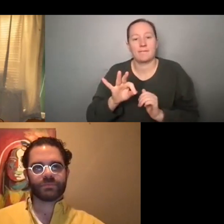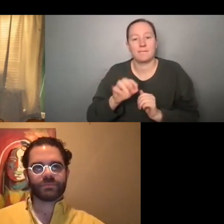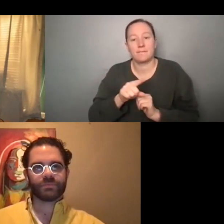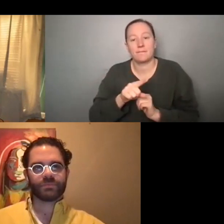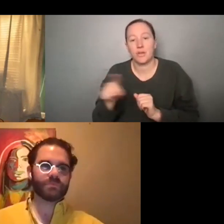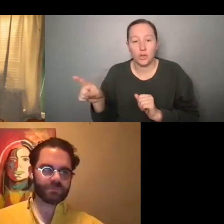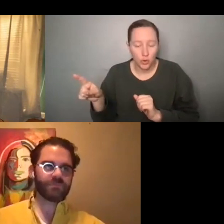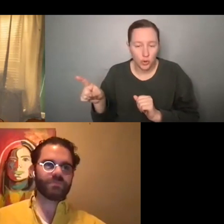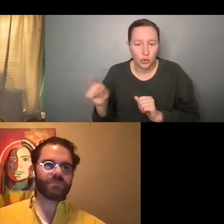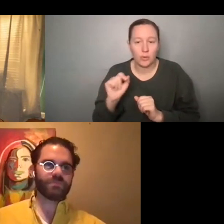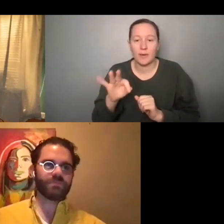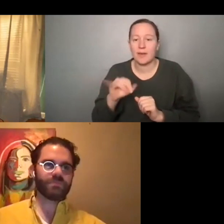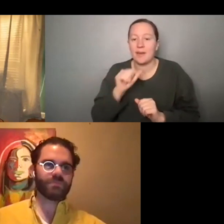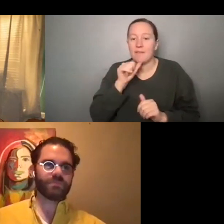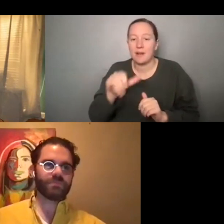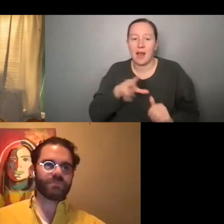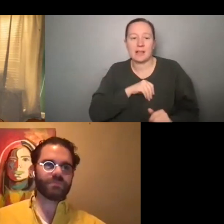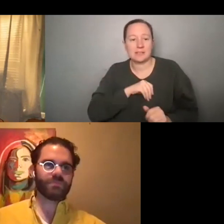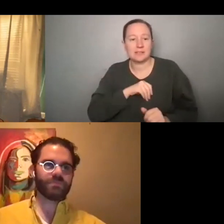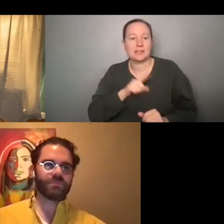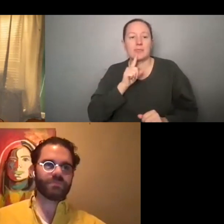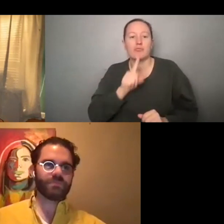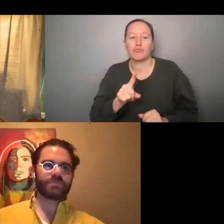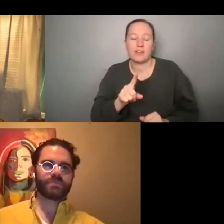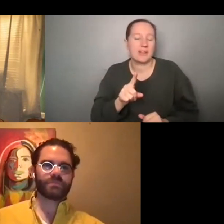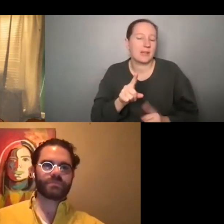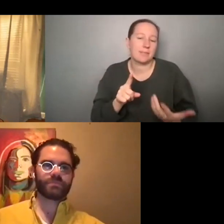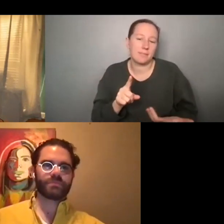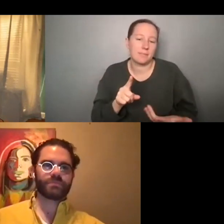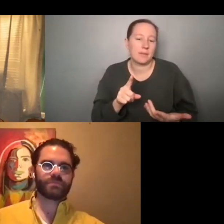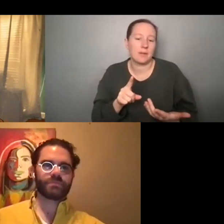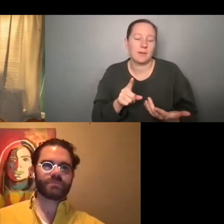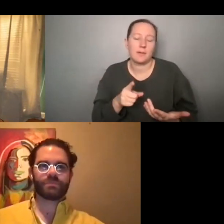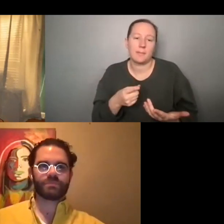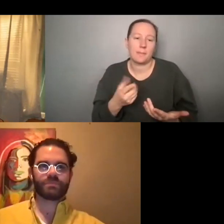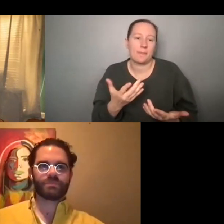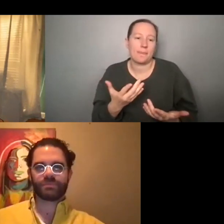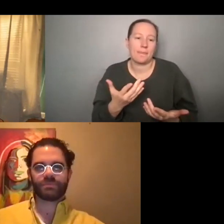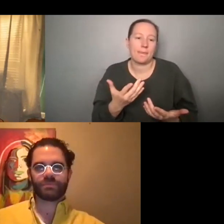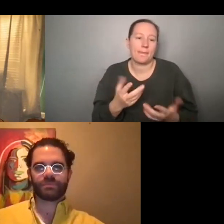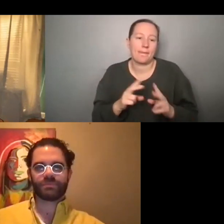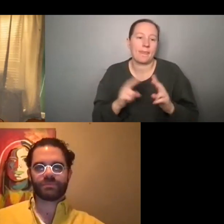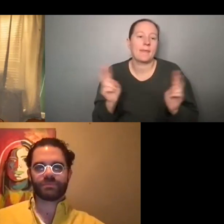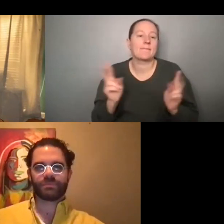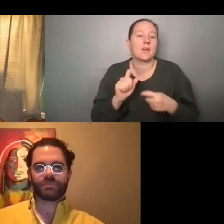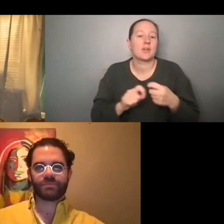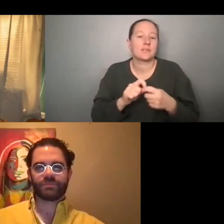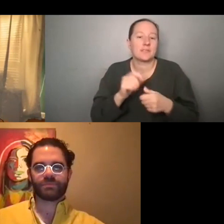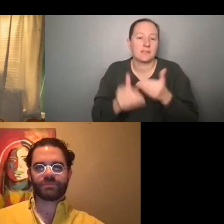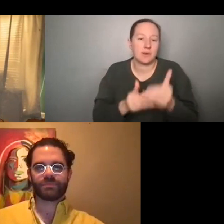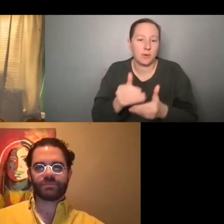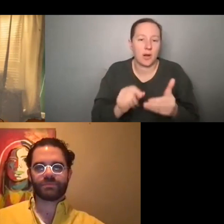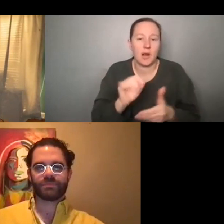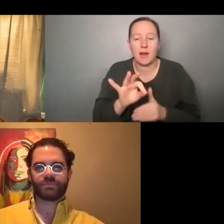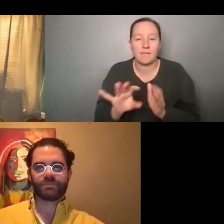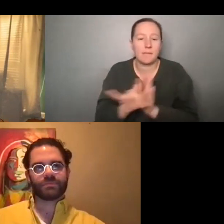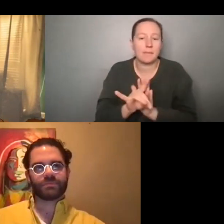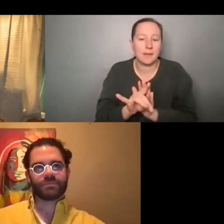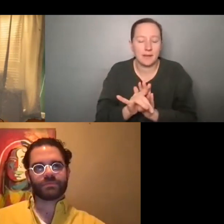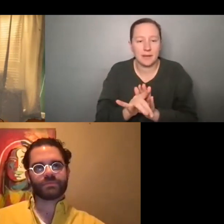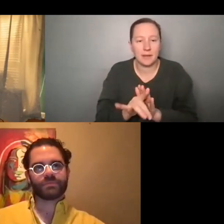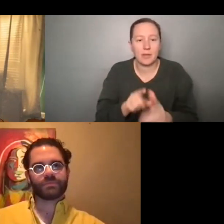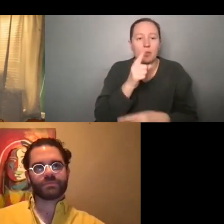or your work. If you don't get into something, it's such, uh, uh, like a very specific process of picking, you know, the,